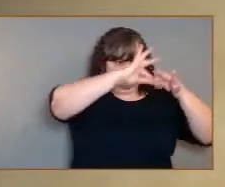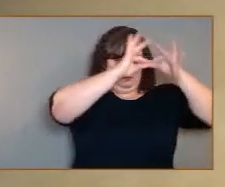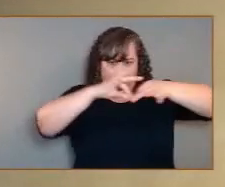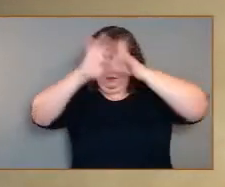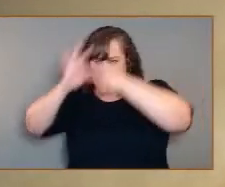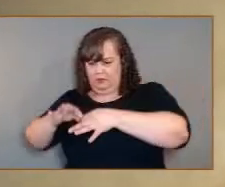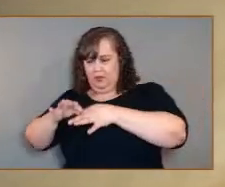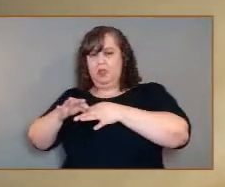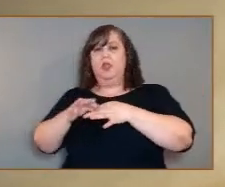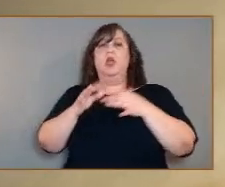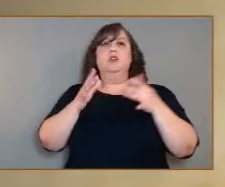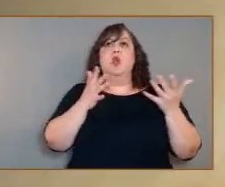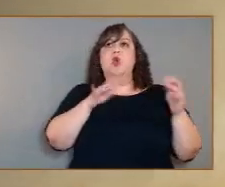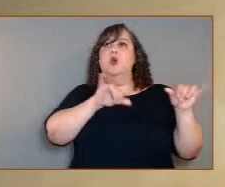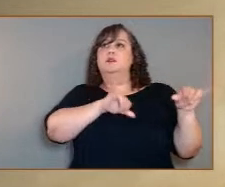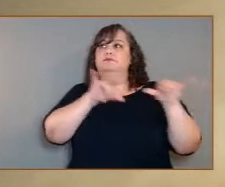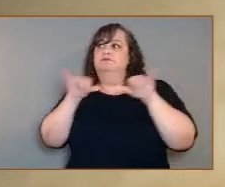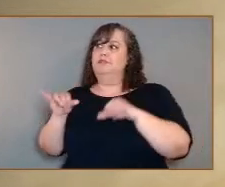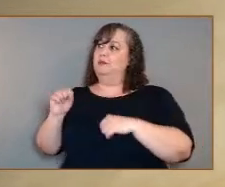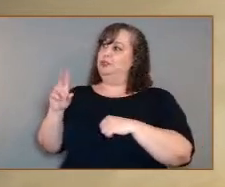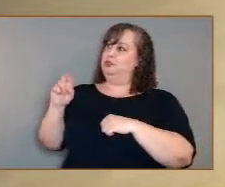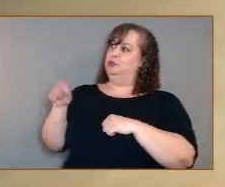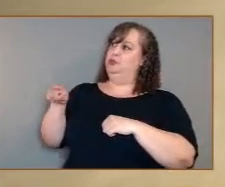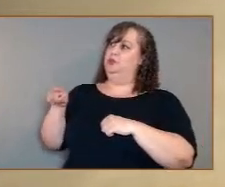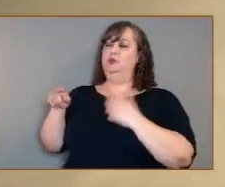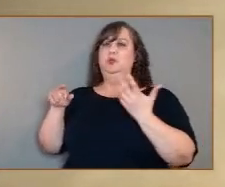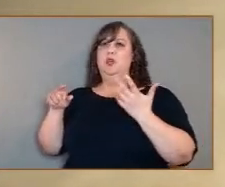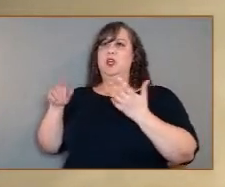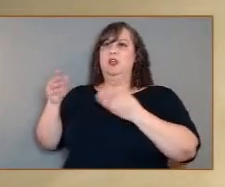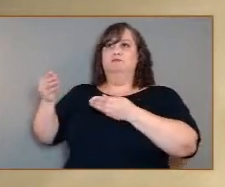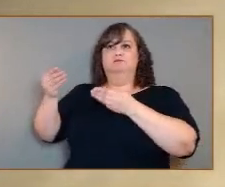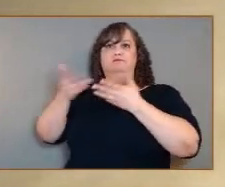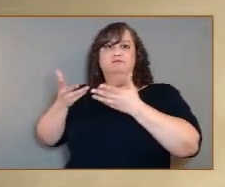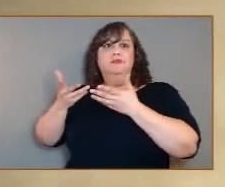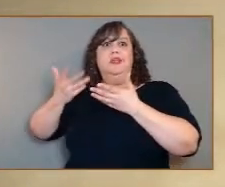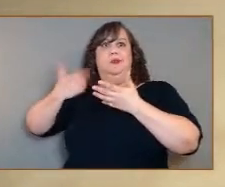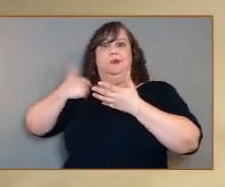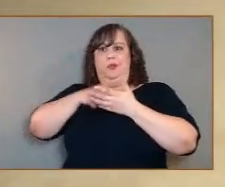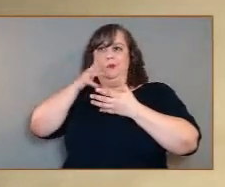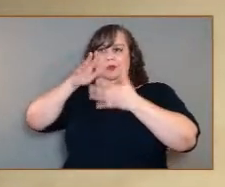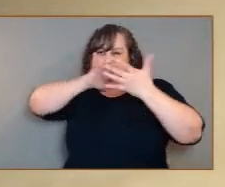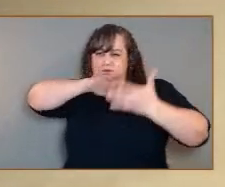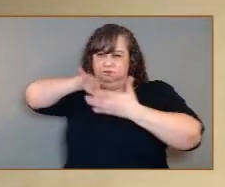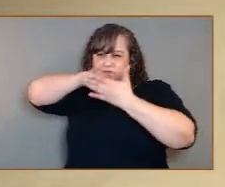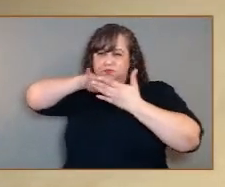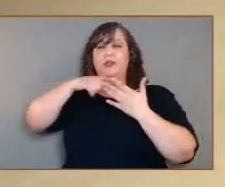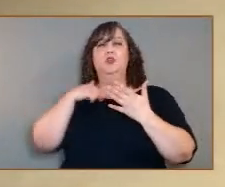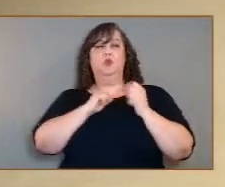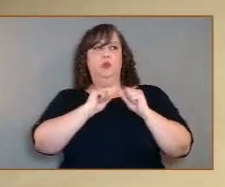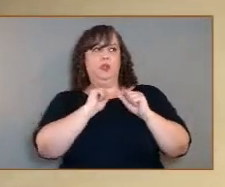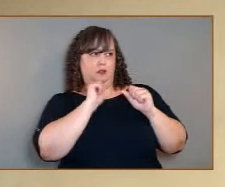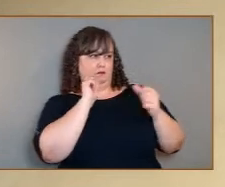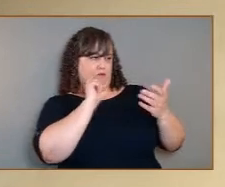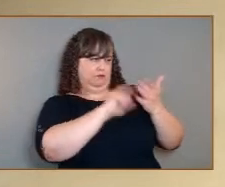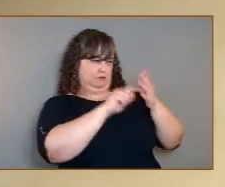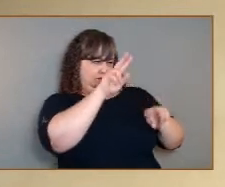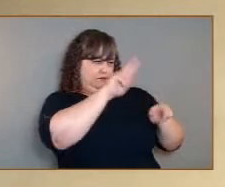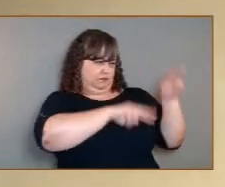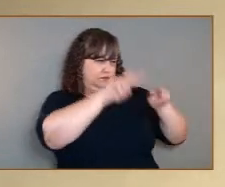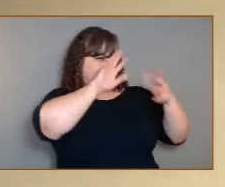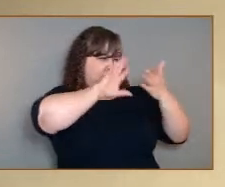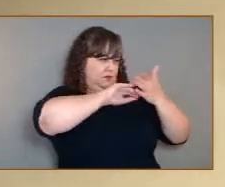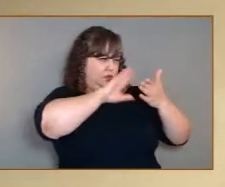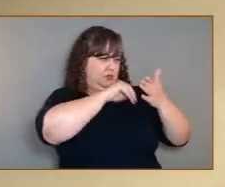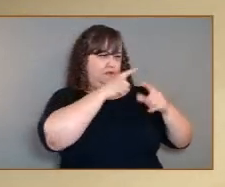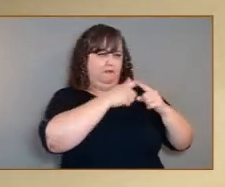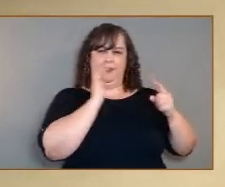become the exoplanet next door that tells us how to discover exo-enuses and how they work beyond our solar system. We literally cannot wait